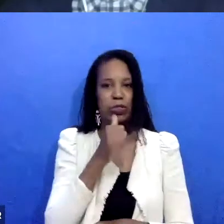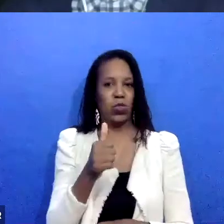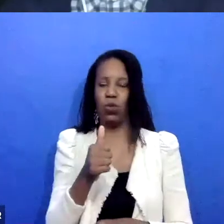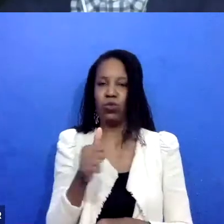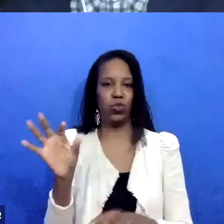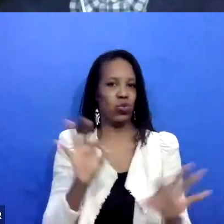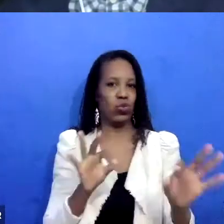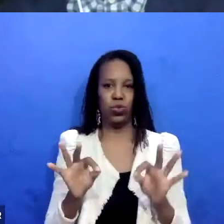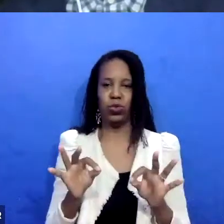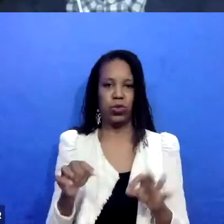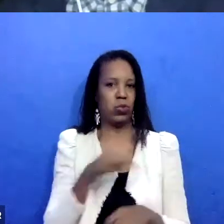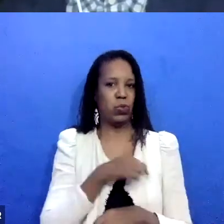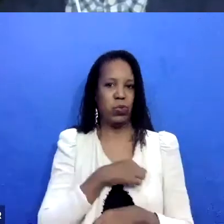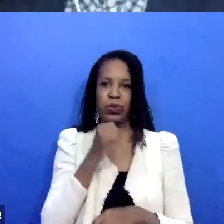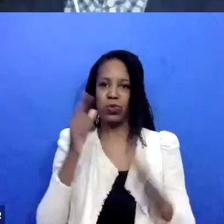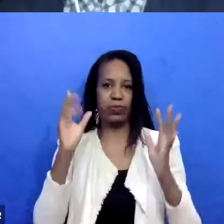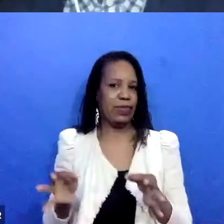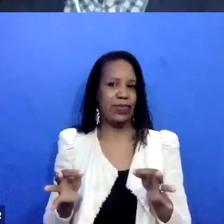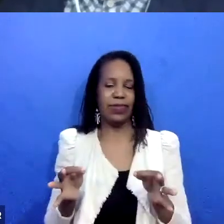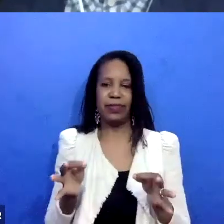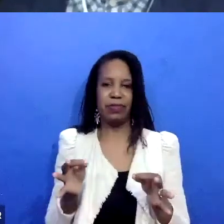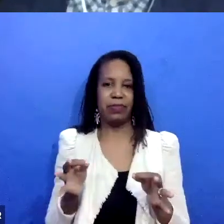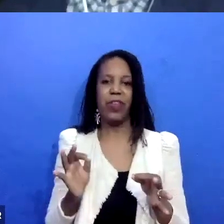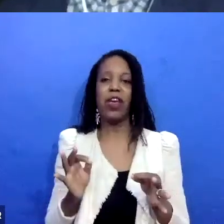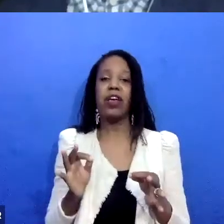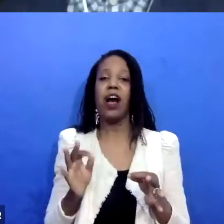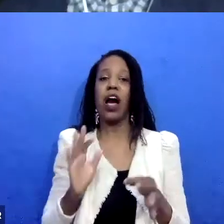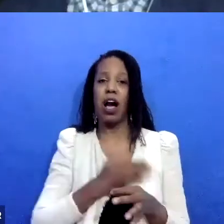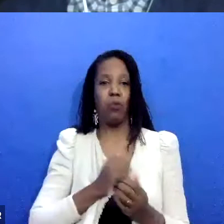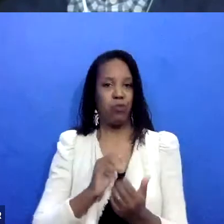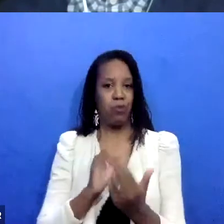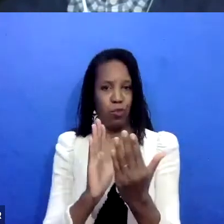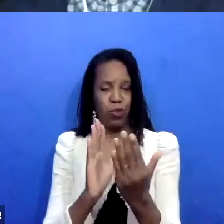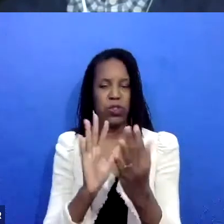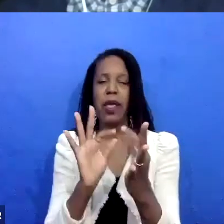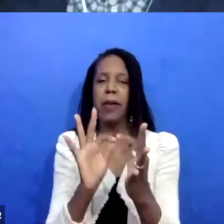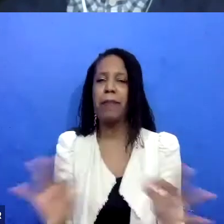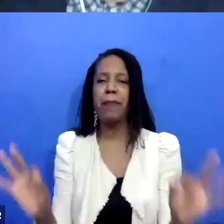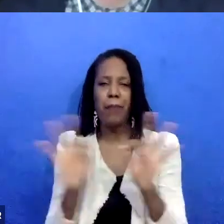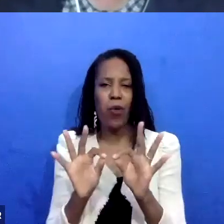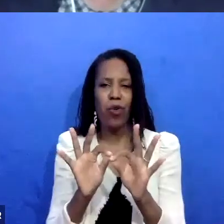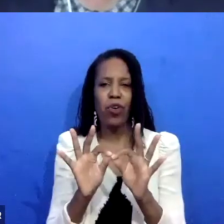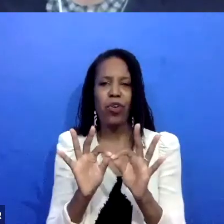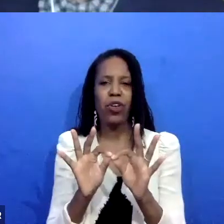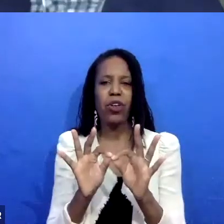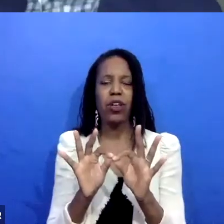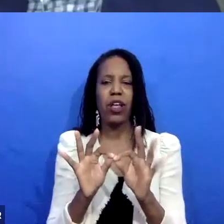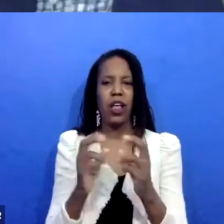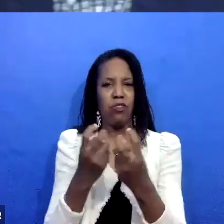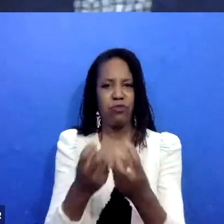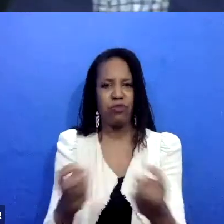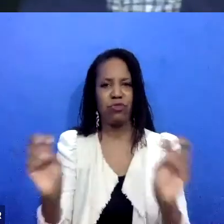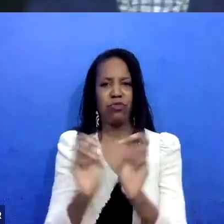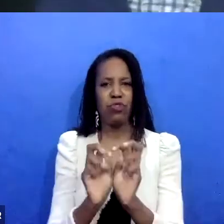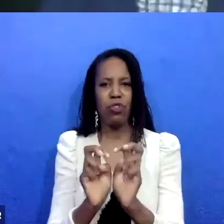taking to not be deciders. Uh, the circle keepers really in this process is the real thing is like to